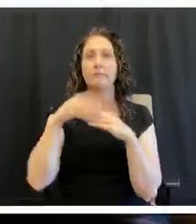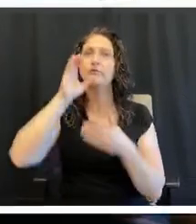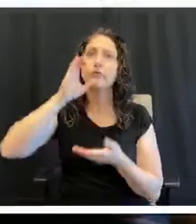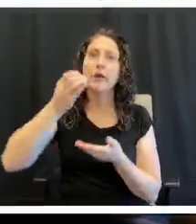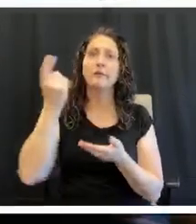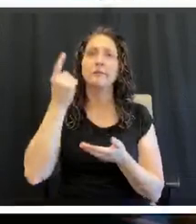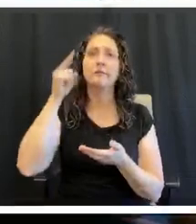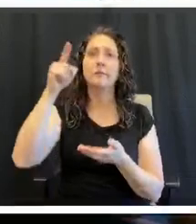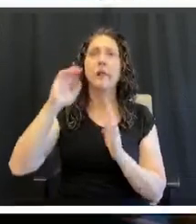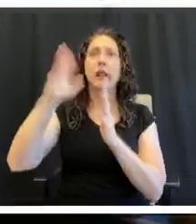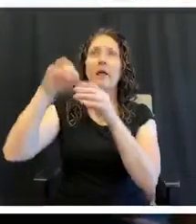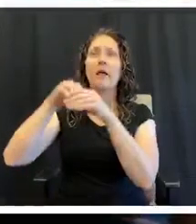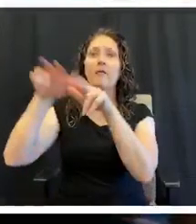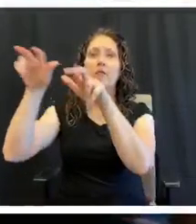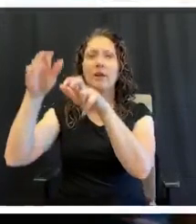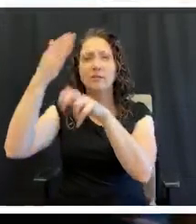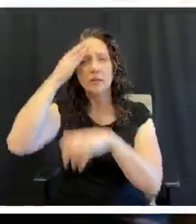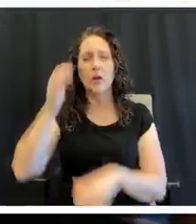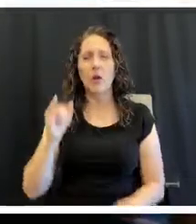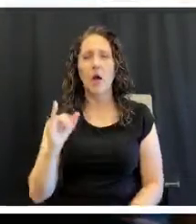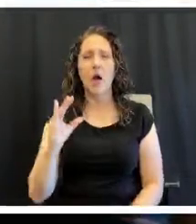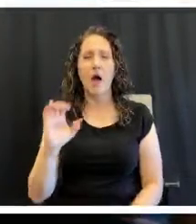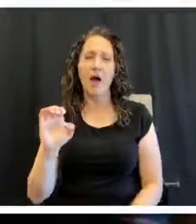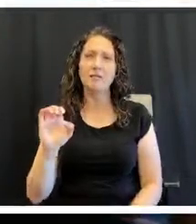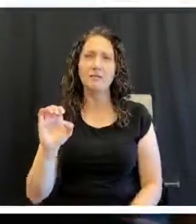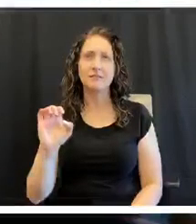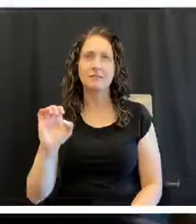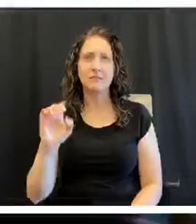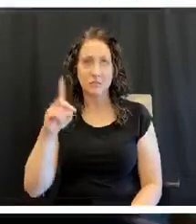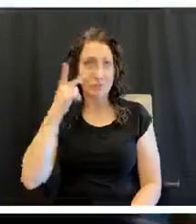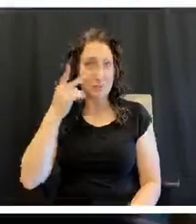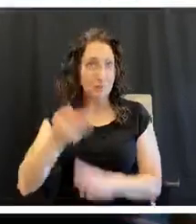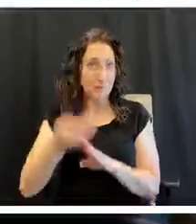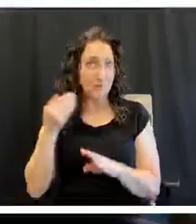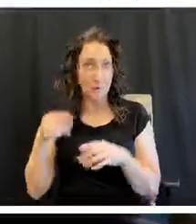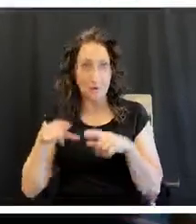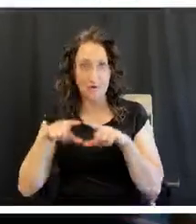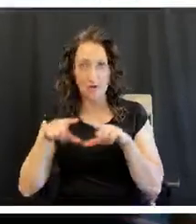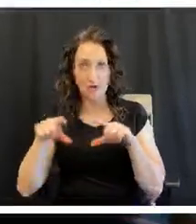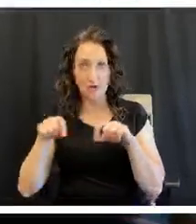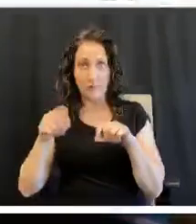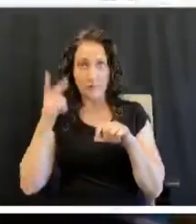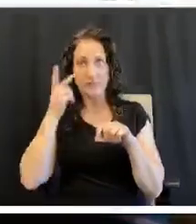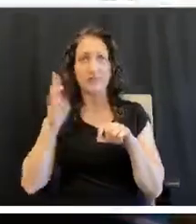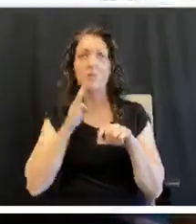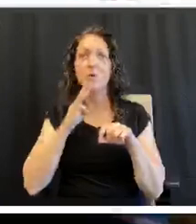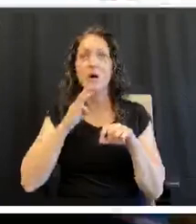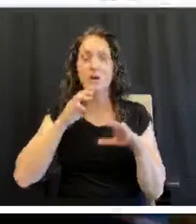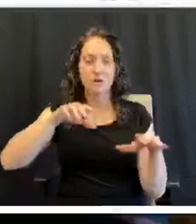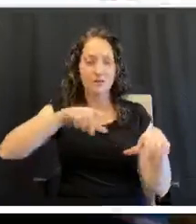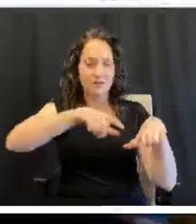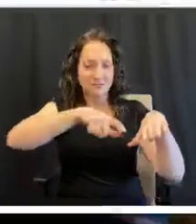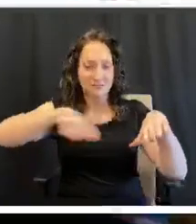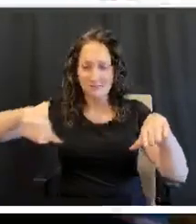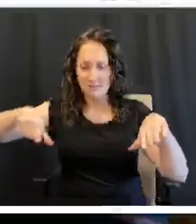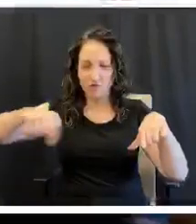Have you ever seen an ice cube? Yeah. In an ice cube tray, how the water kind of bends up and starts, makes a